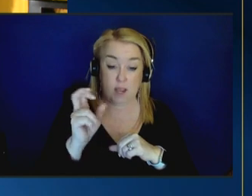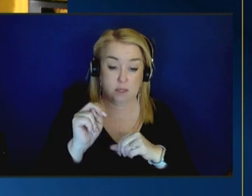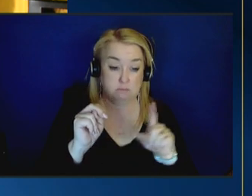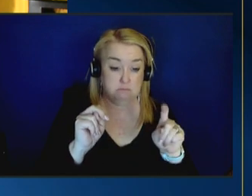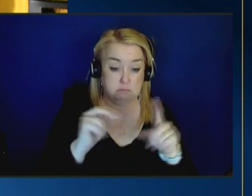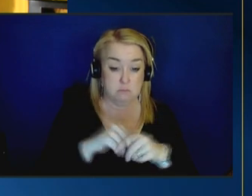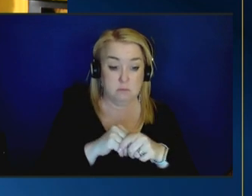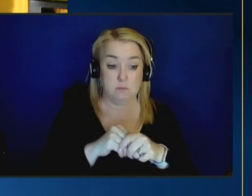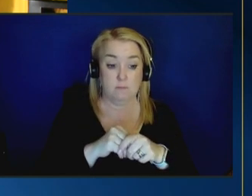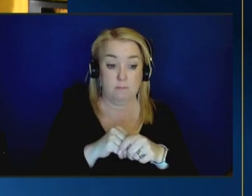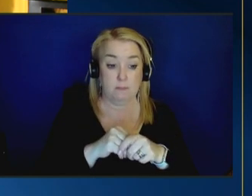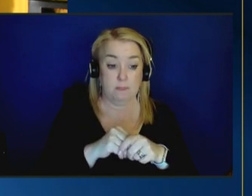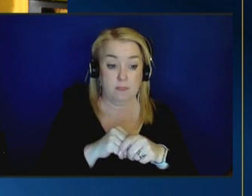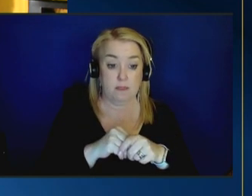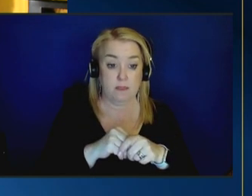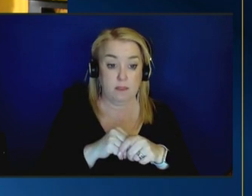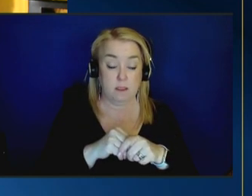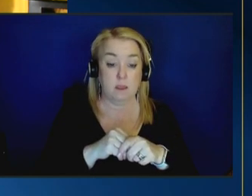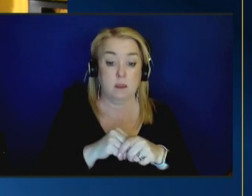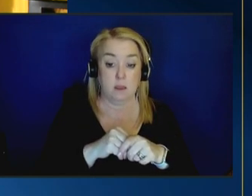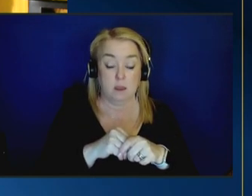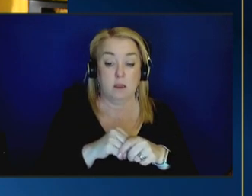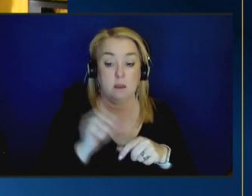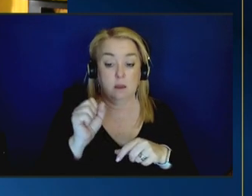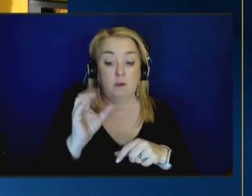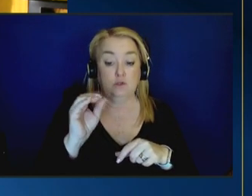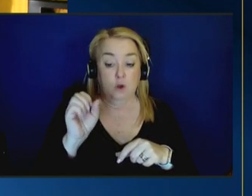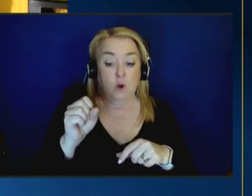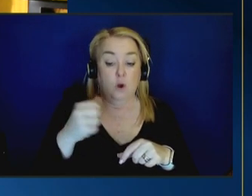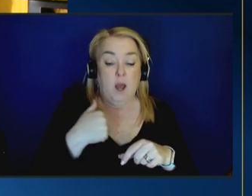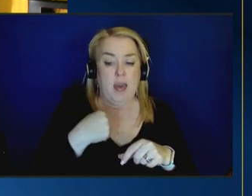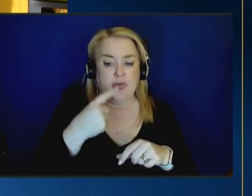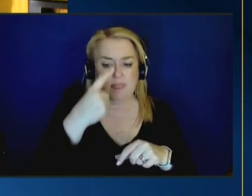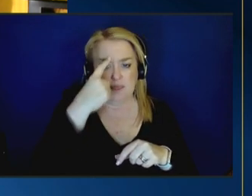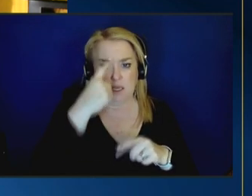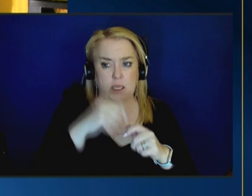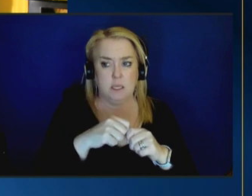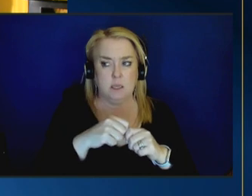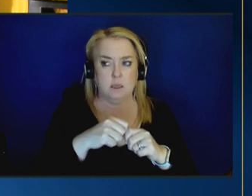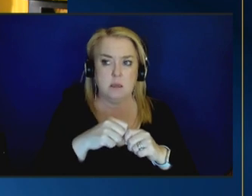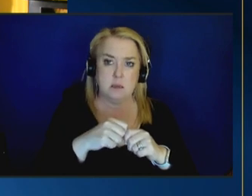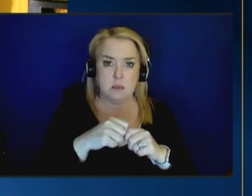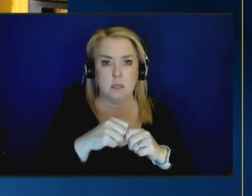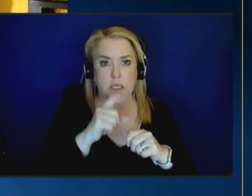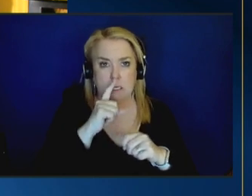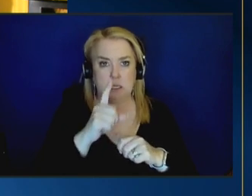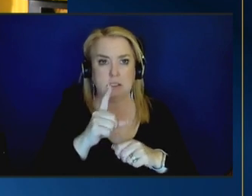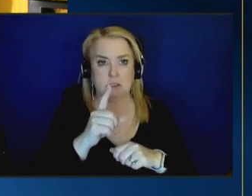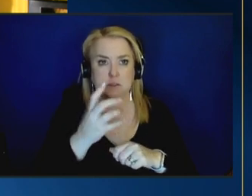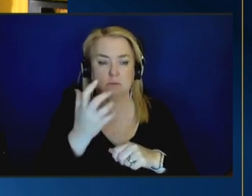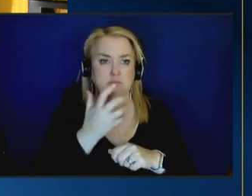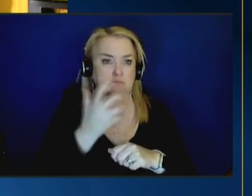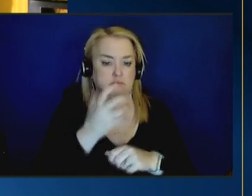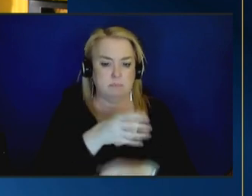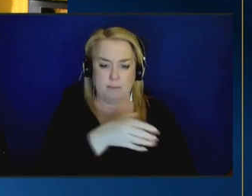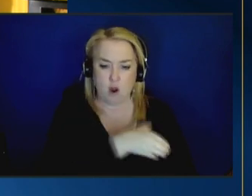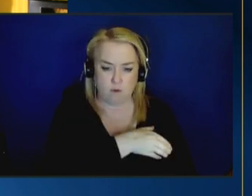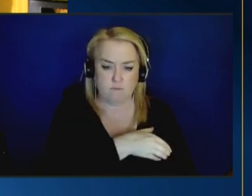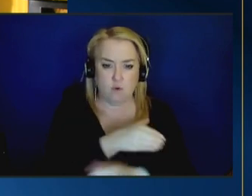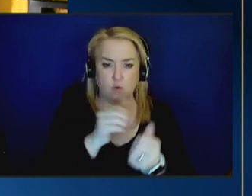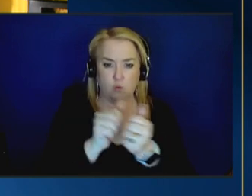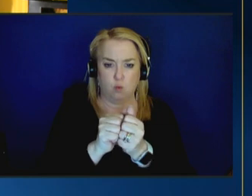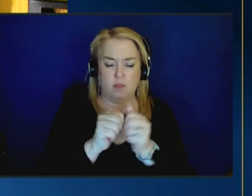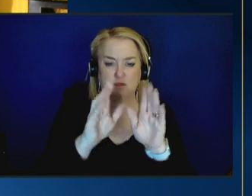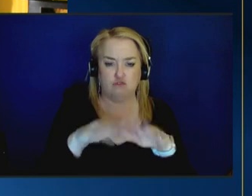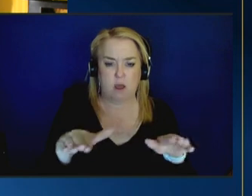um so so i i think uh what's really powerful uh um around child around